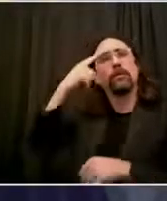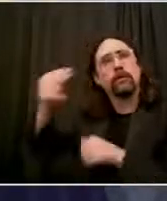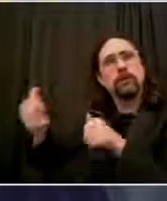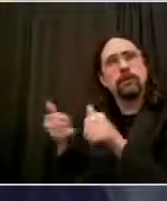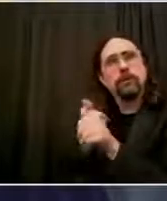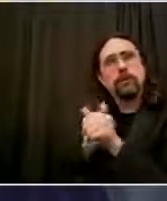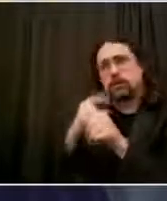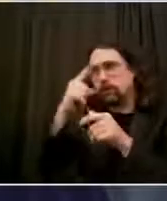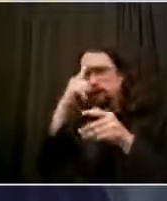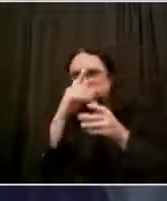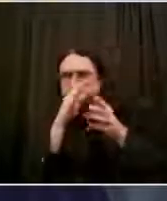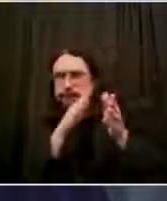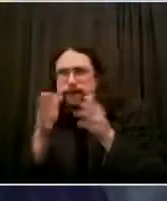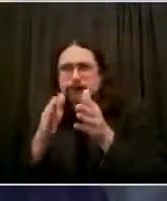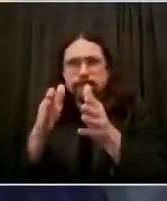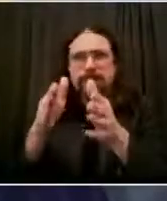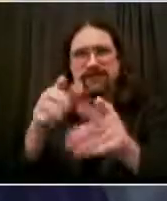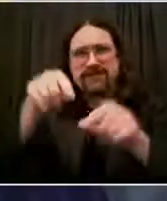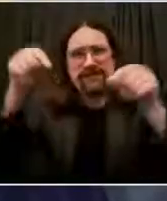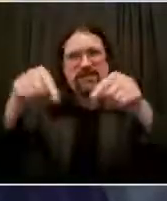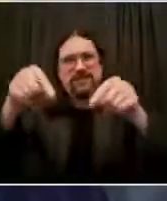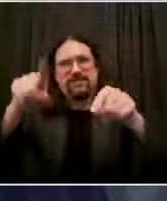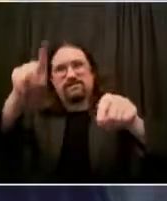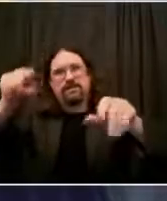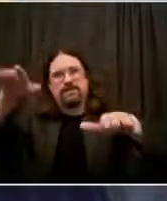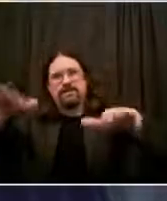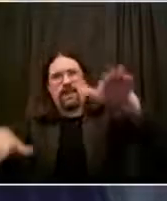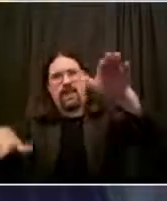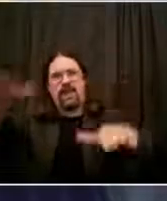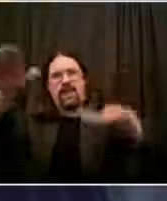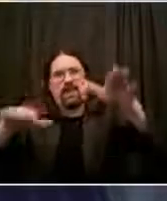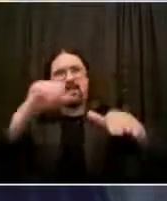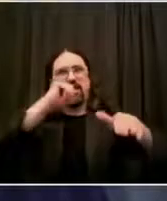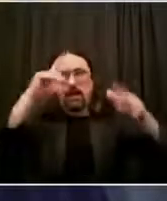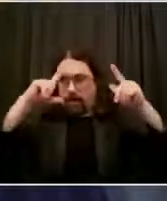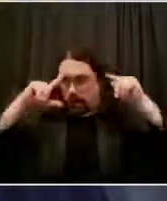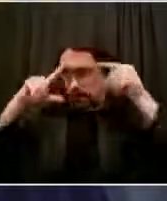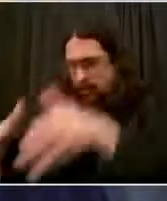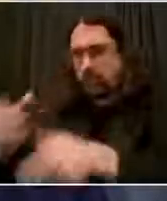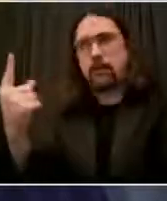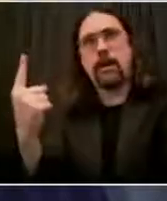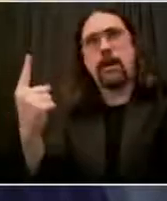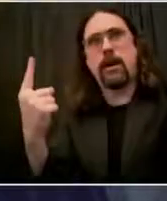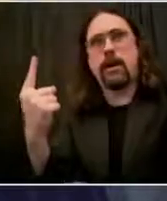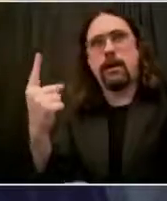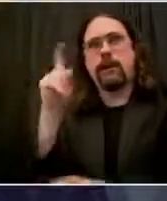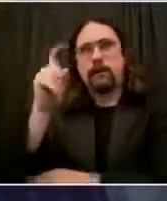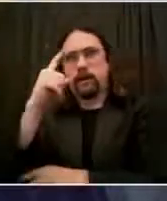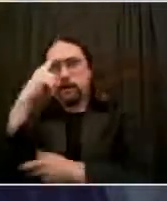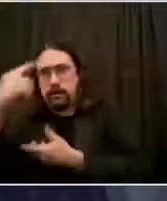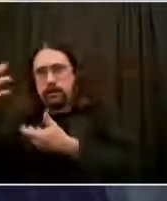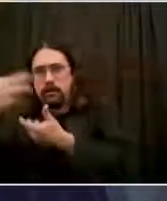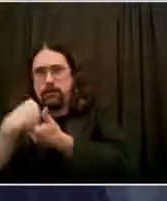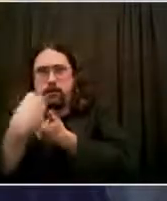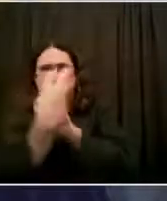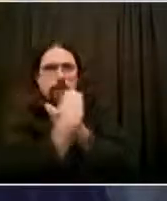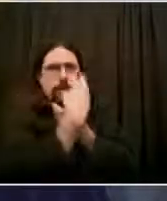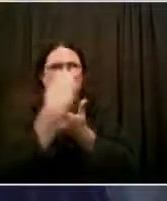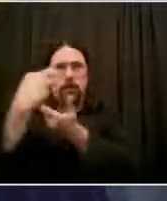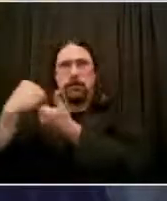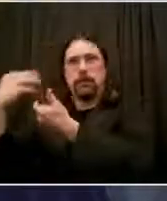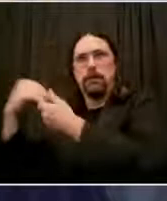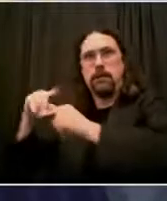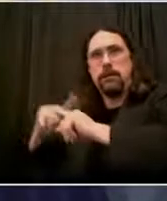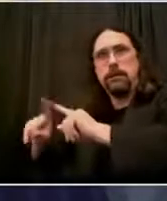We talked about some precincts in this city that are still dealing with way too much violence, and we've got to find the right way to address